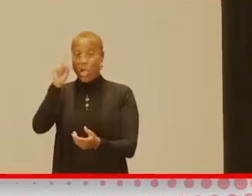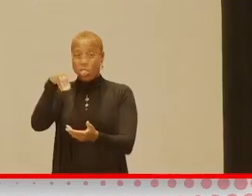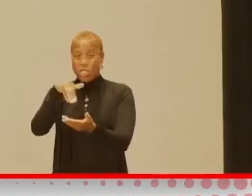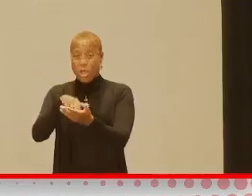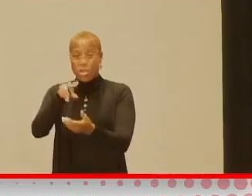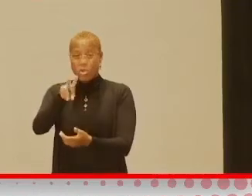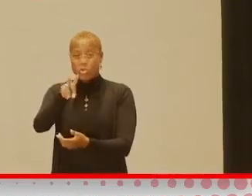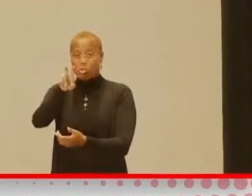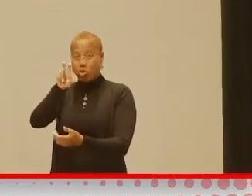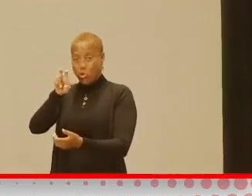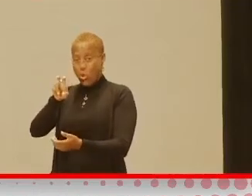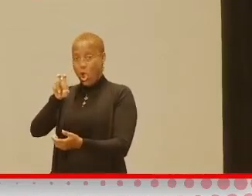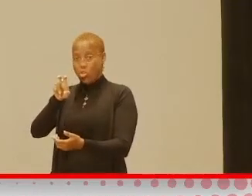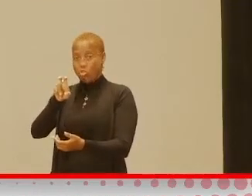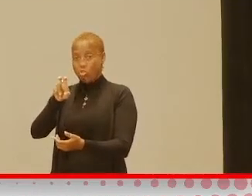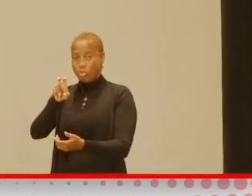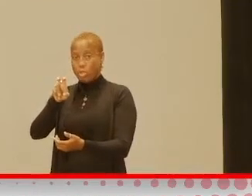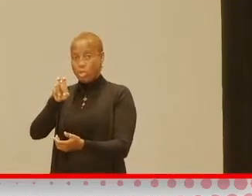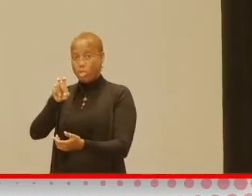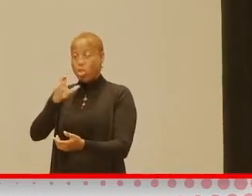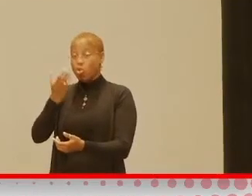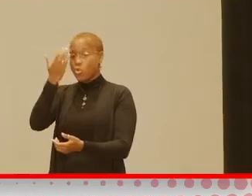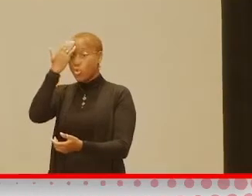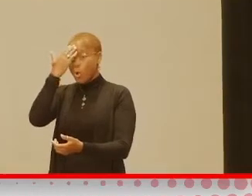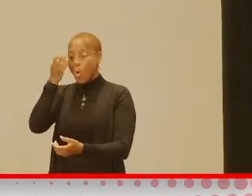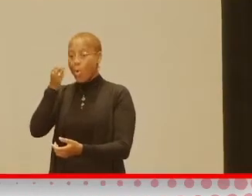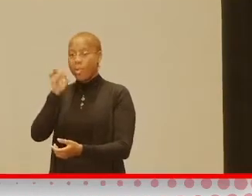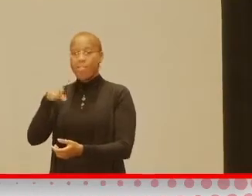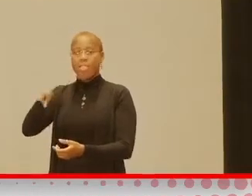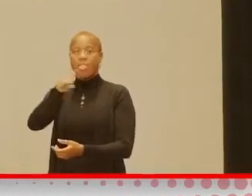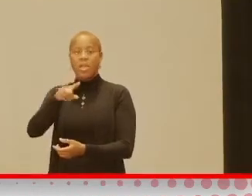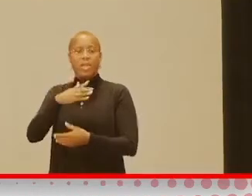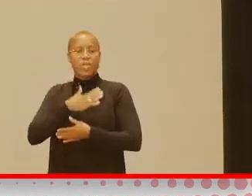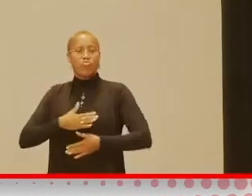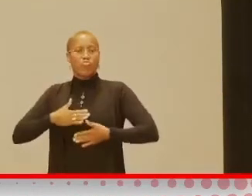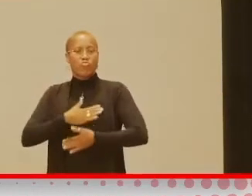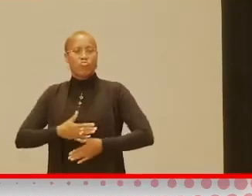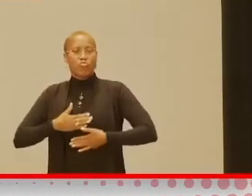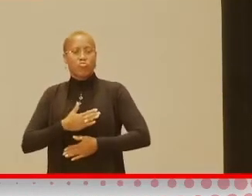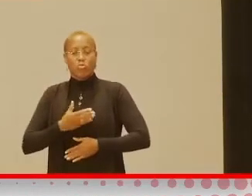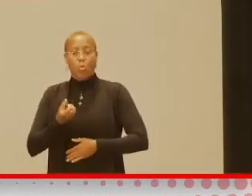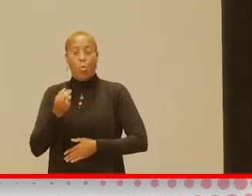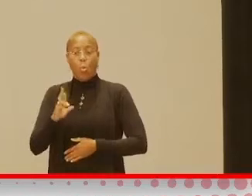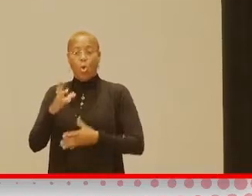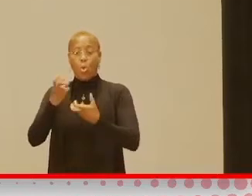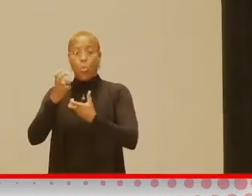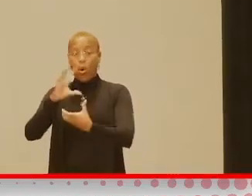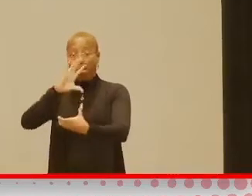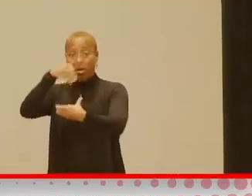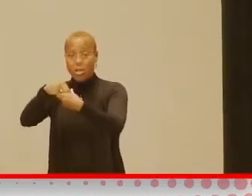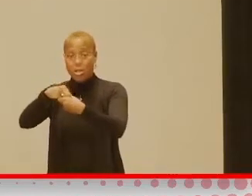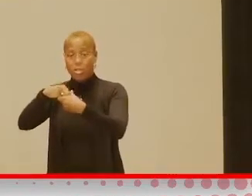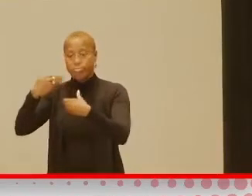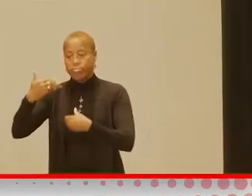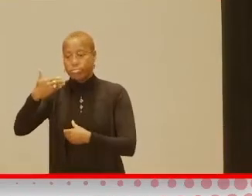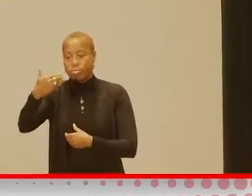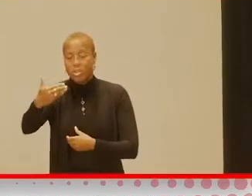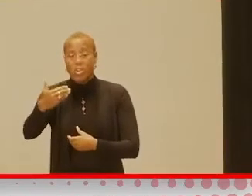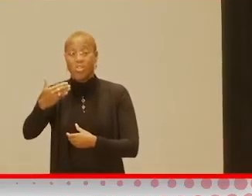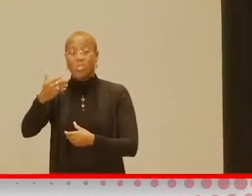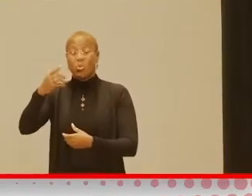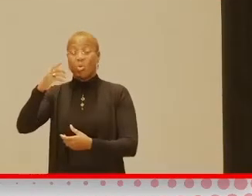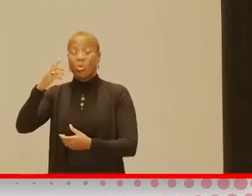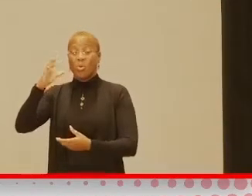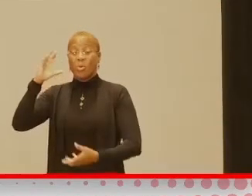to know if they really like it or not and, you know, to know if they really want to engage and do stuff like that. So,